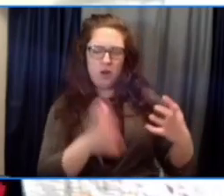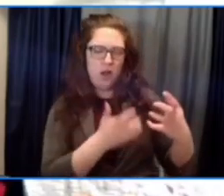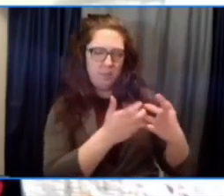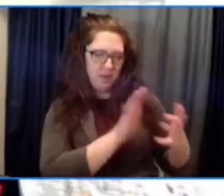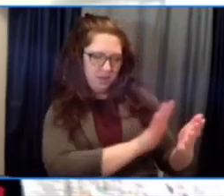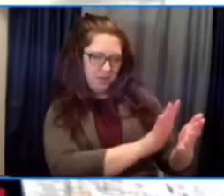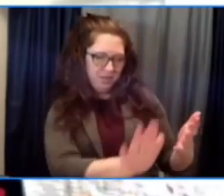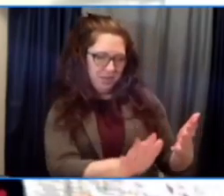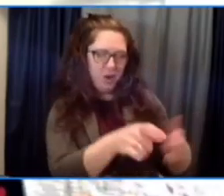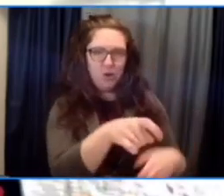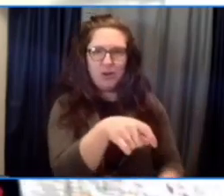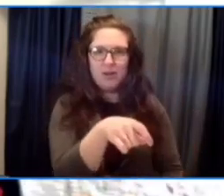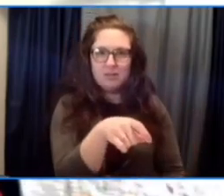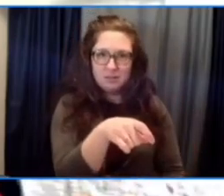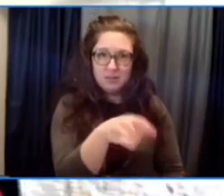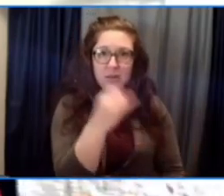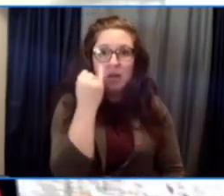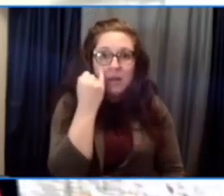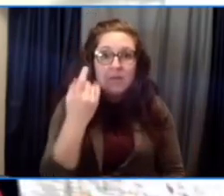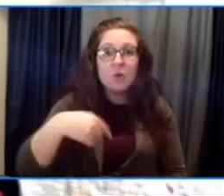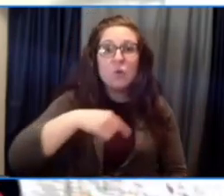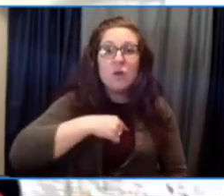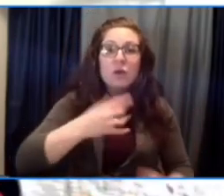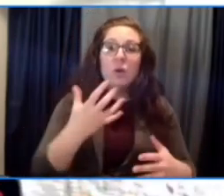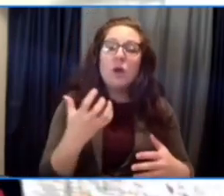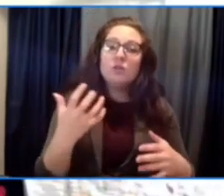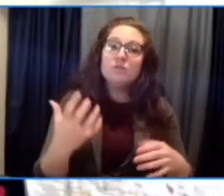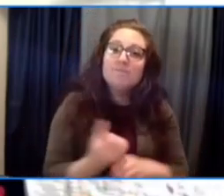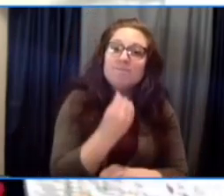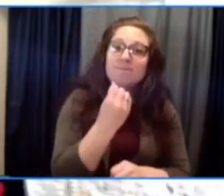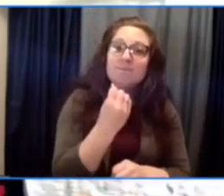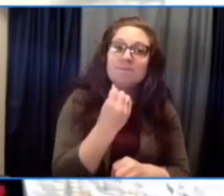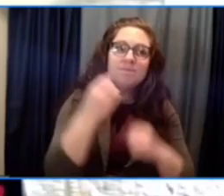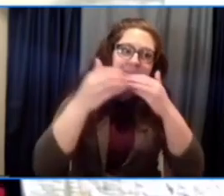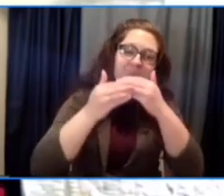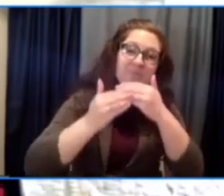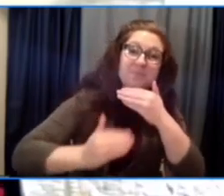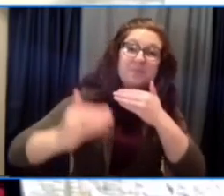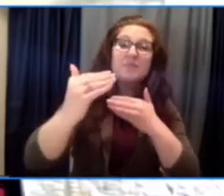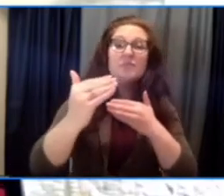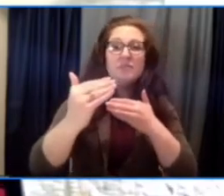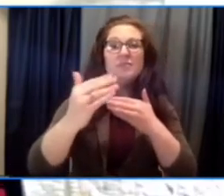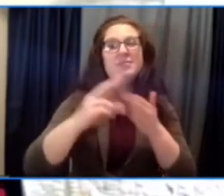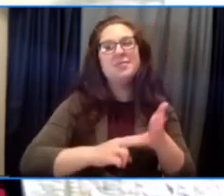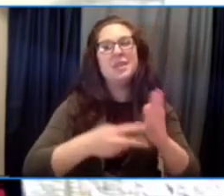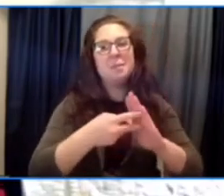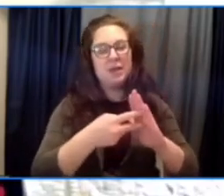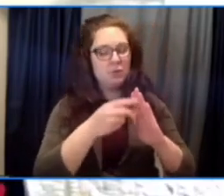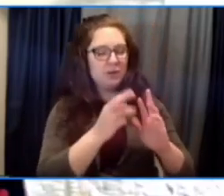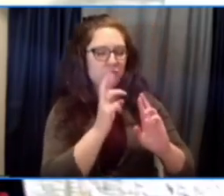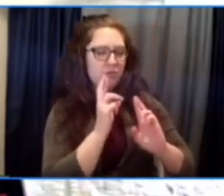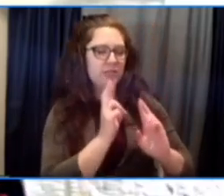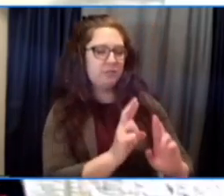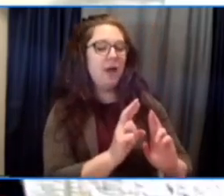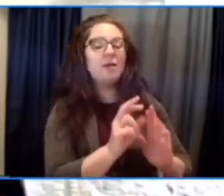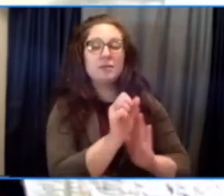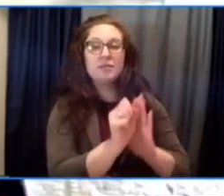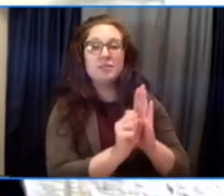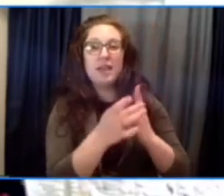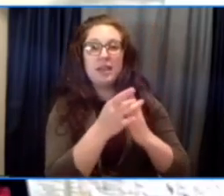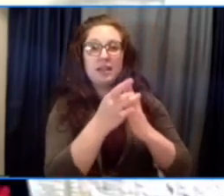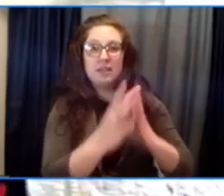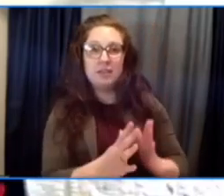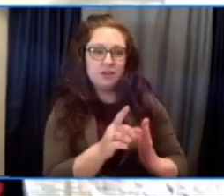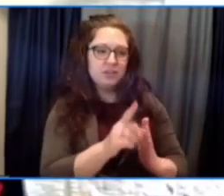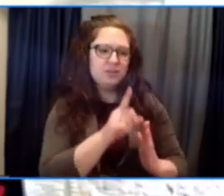If we want to win, truly, and for the long term, then we have to treat state leaders as experts, as partners in this